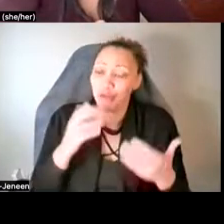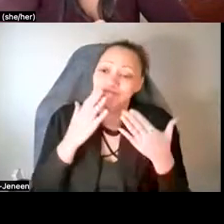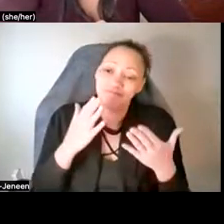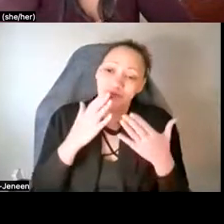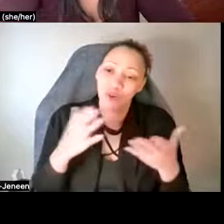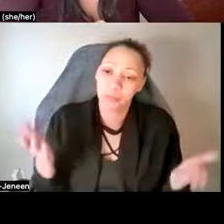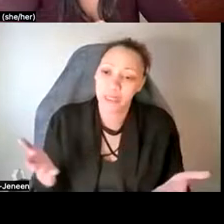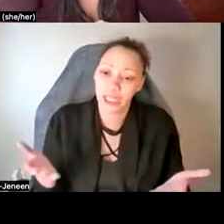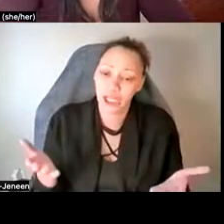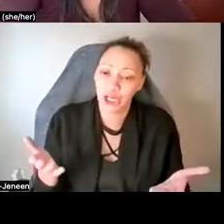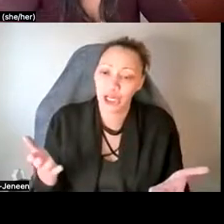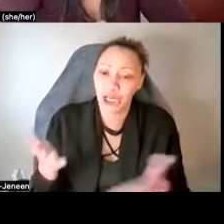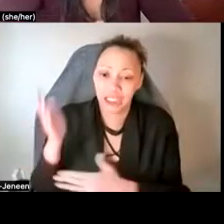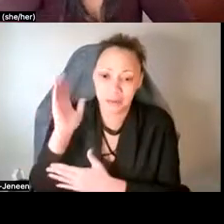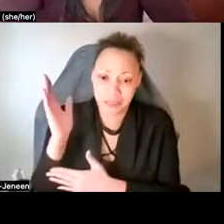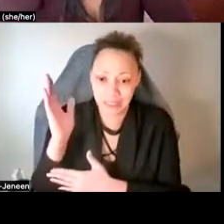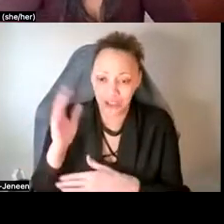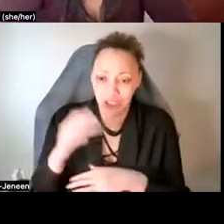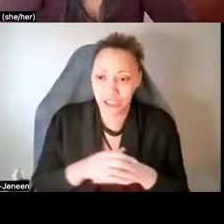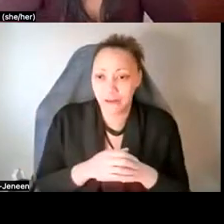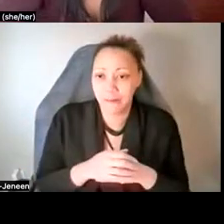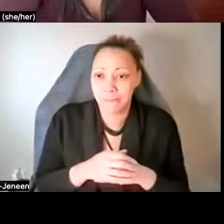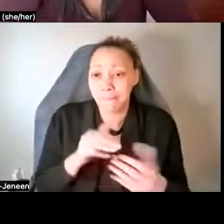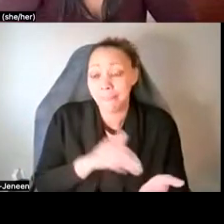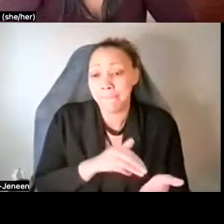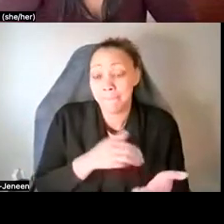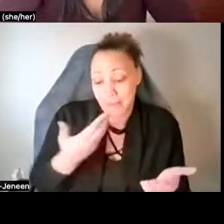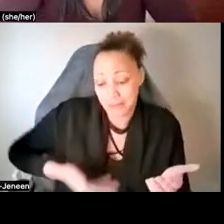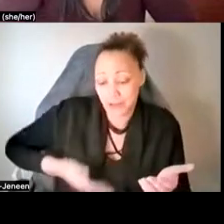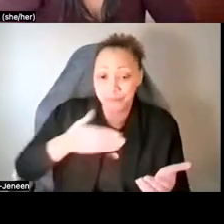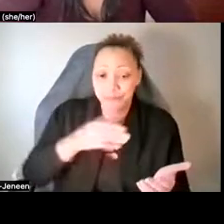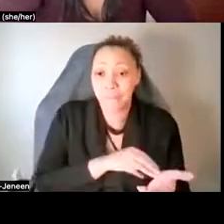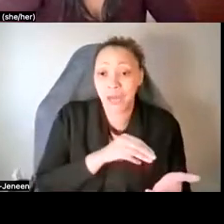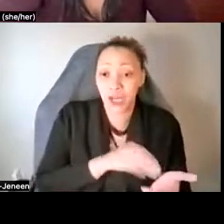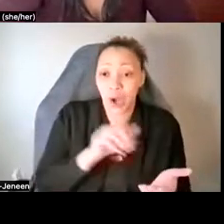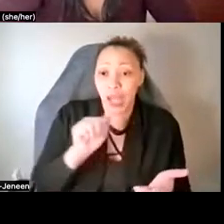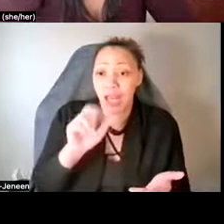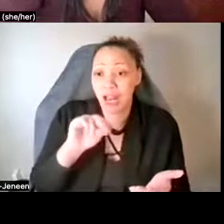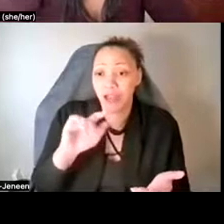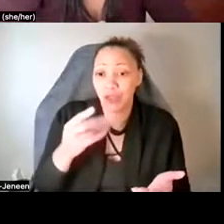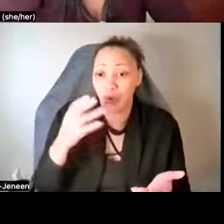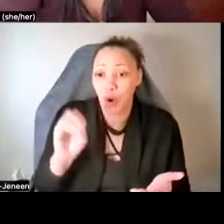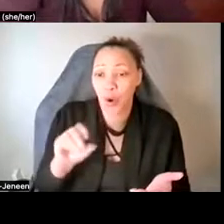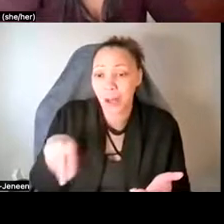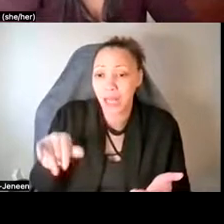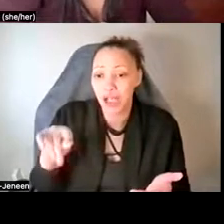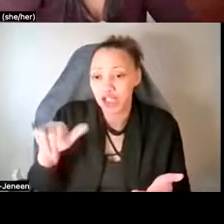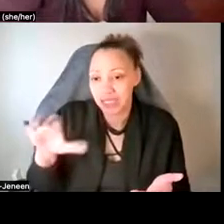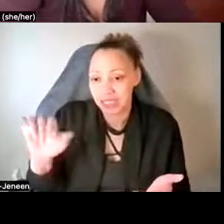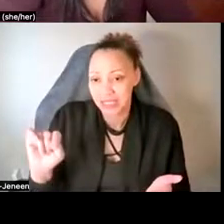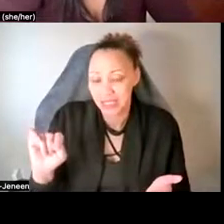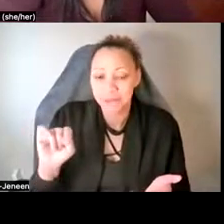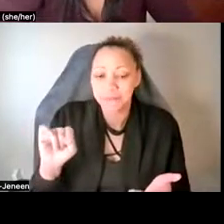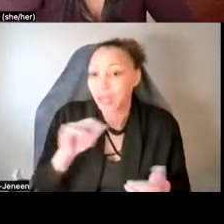here and to be presenting. I'm a medical anthropologist. I am not a psychiatrist. I am not a neuroscientist. All I'm doing is